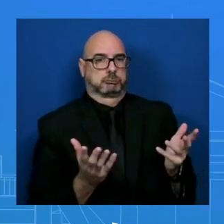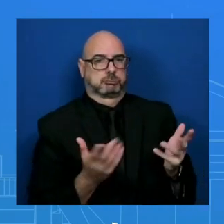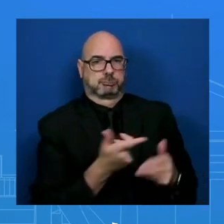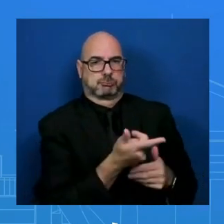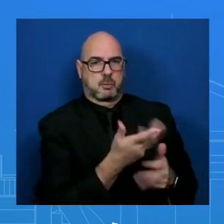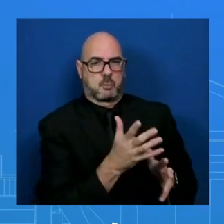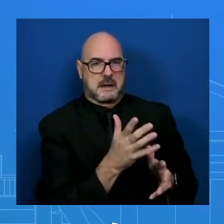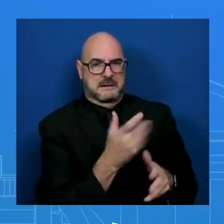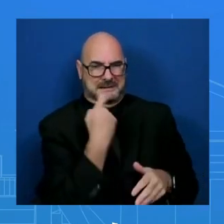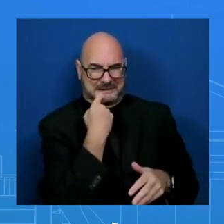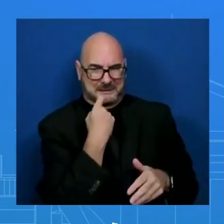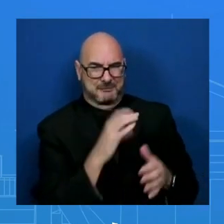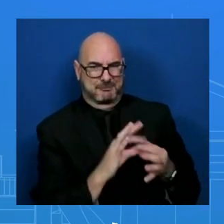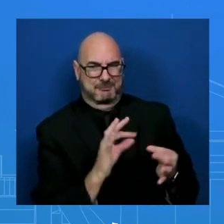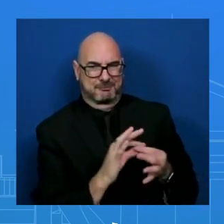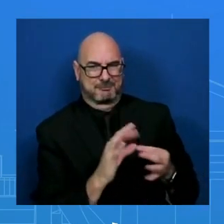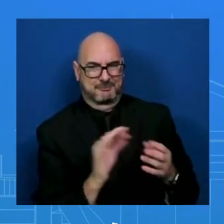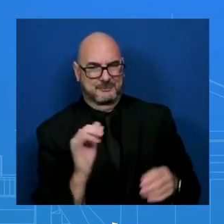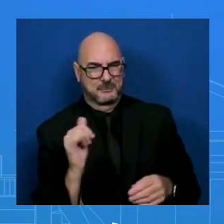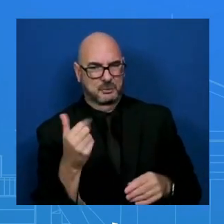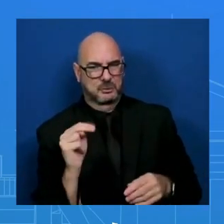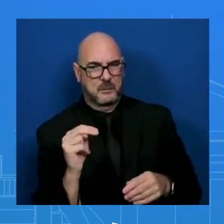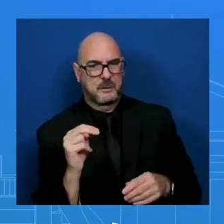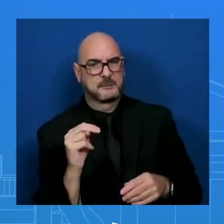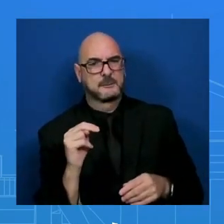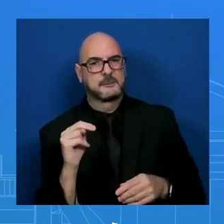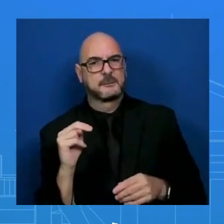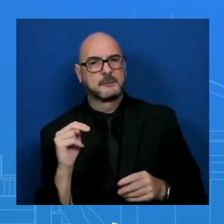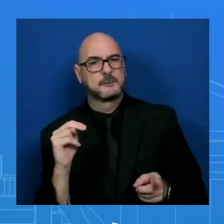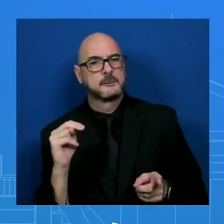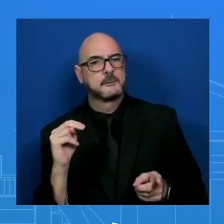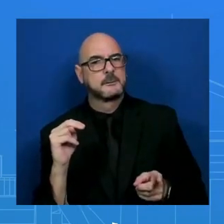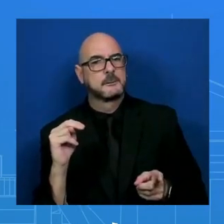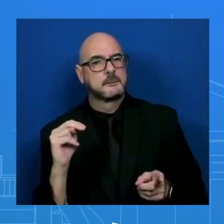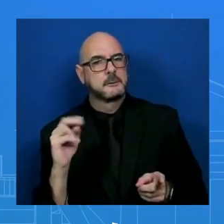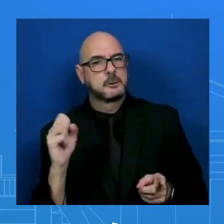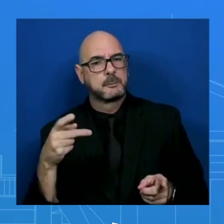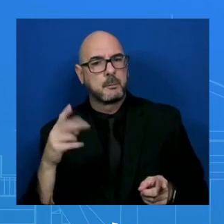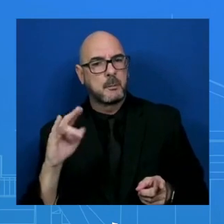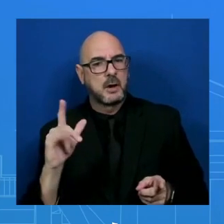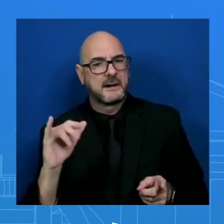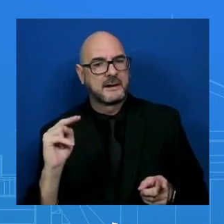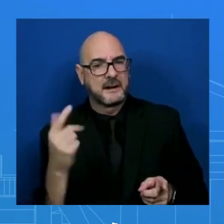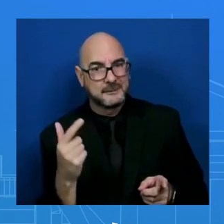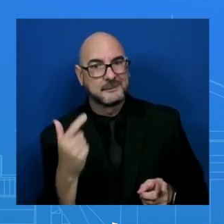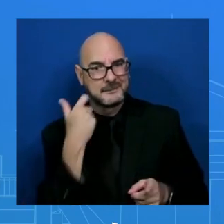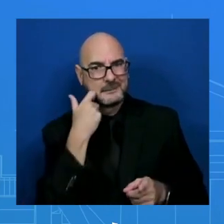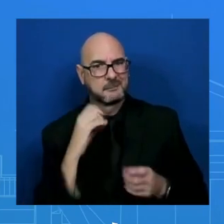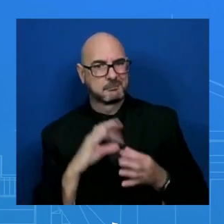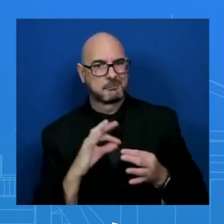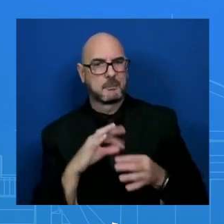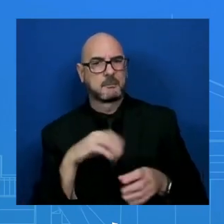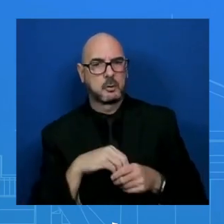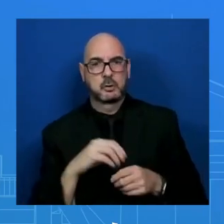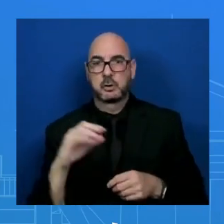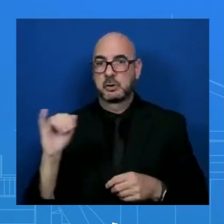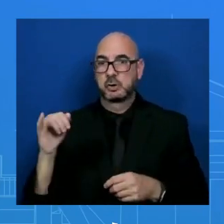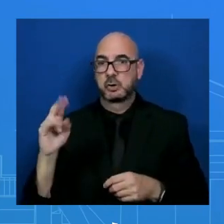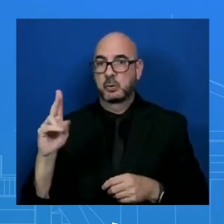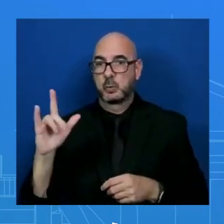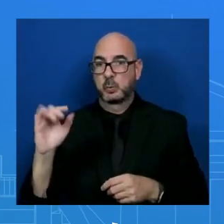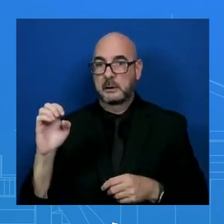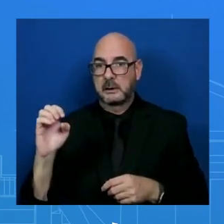Sperling has played the lead on having those discussions, as well as Julie Su. So we've been having